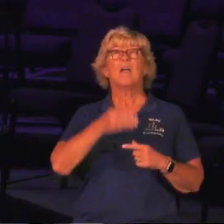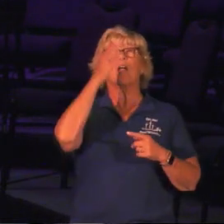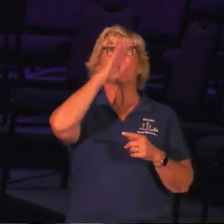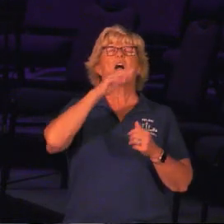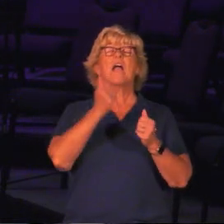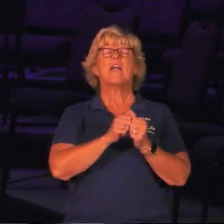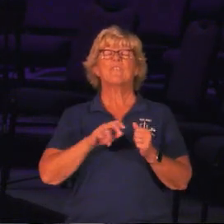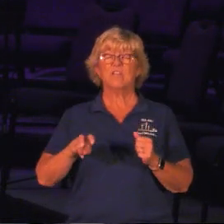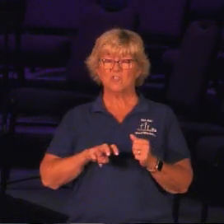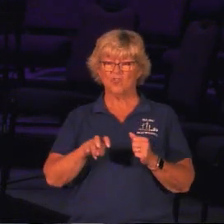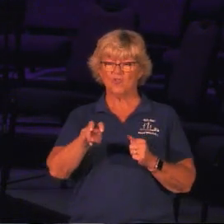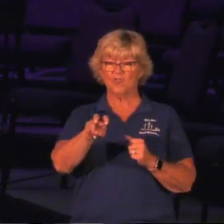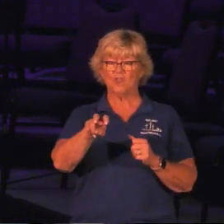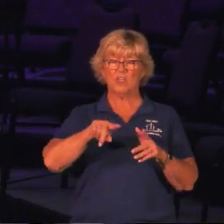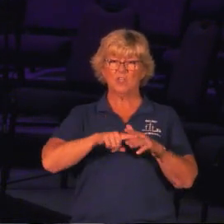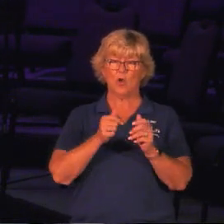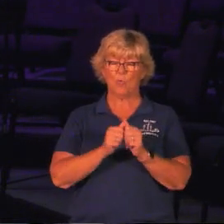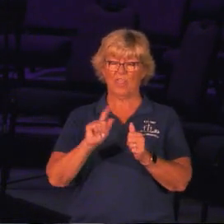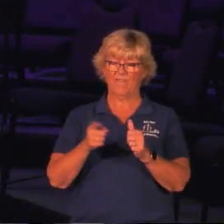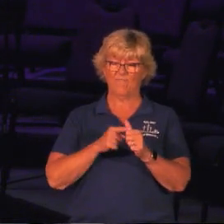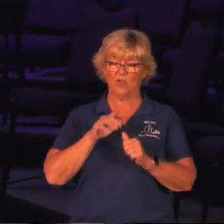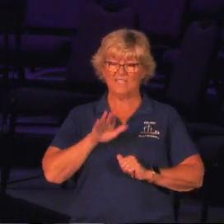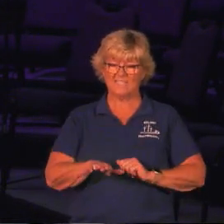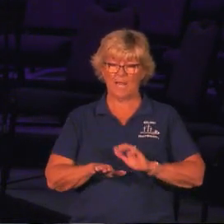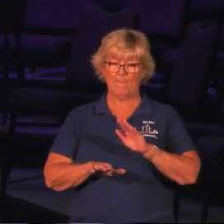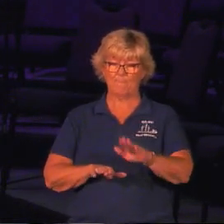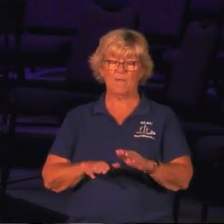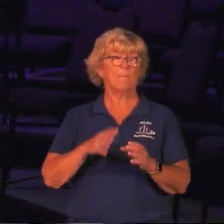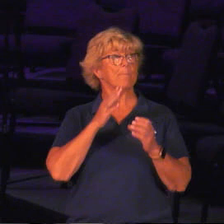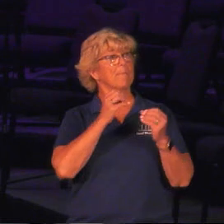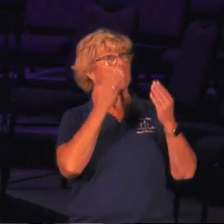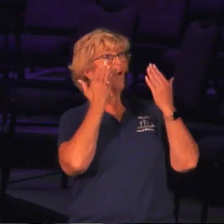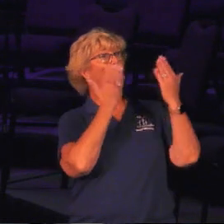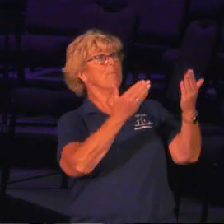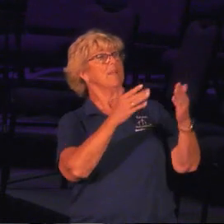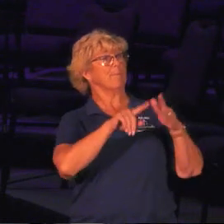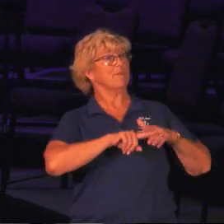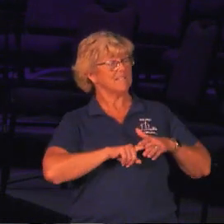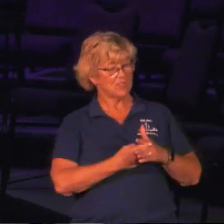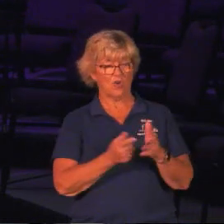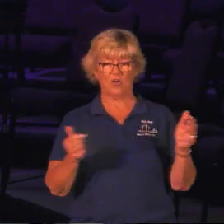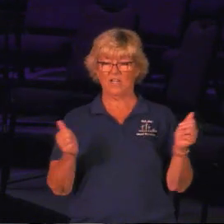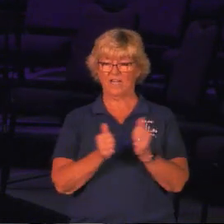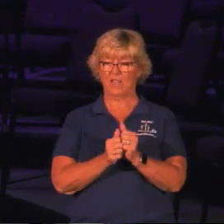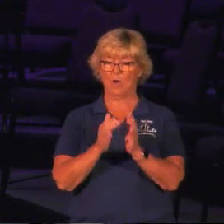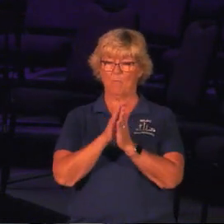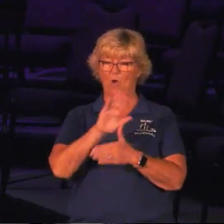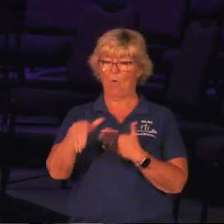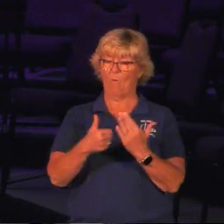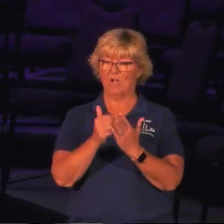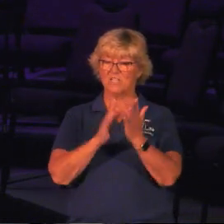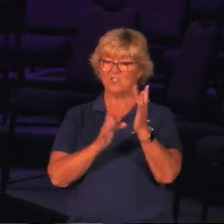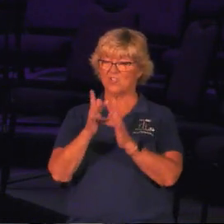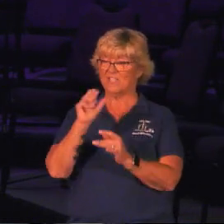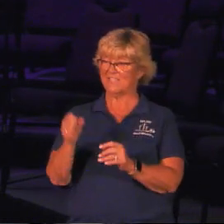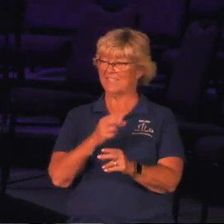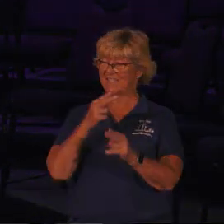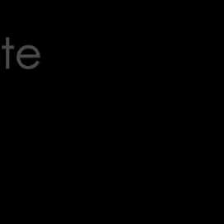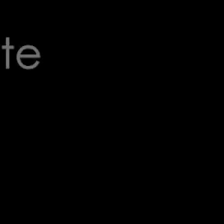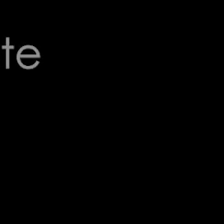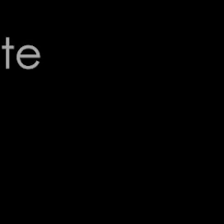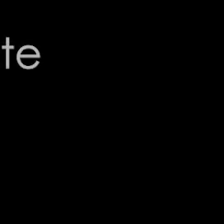every journey starts with the first step. Let's be obedient and start that step together. But we pray it all in Jesus' name. Amen.